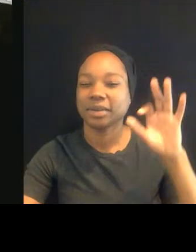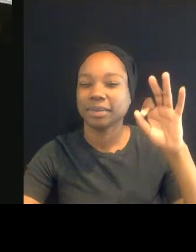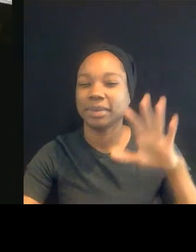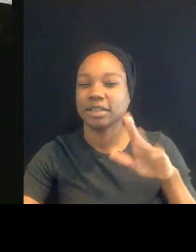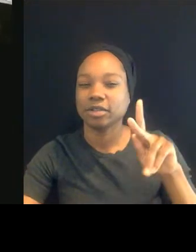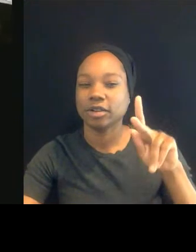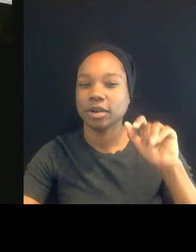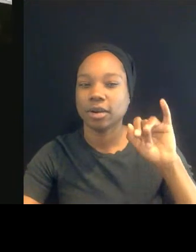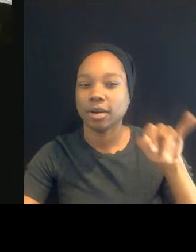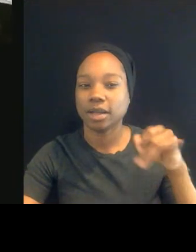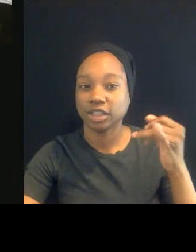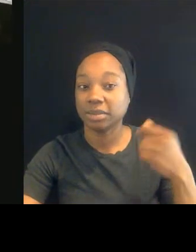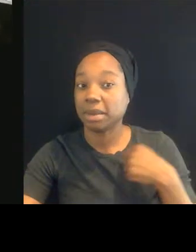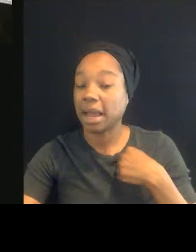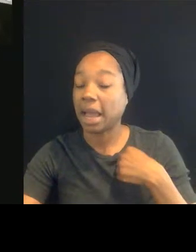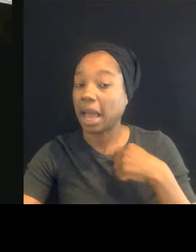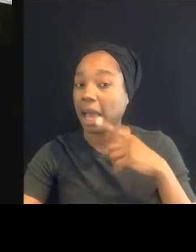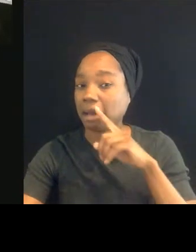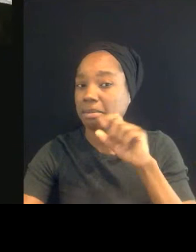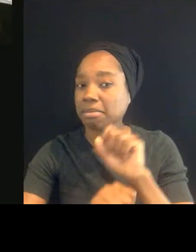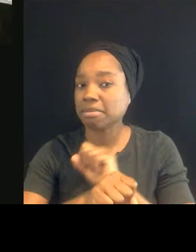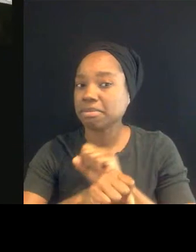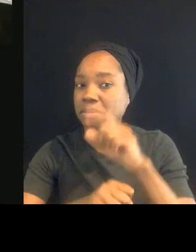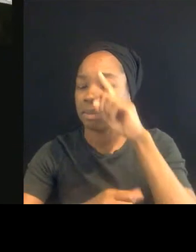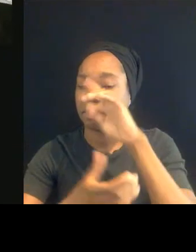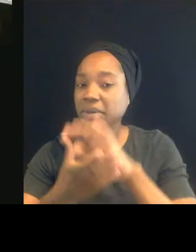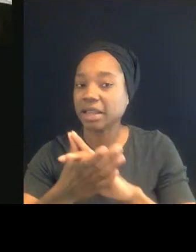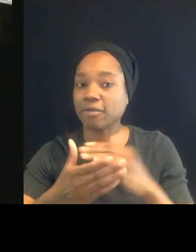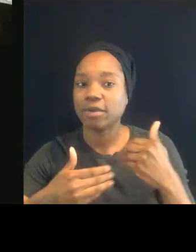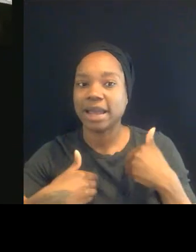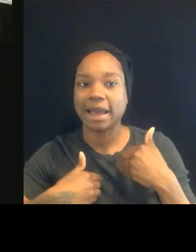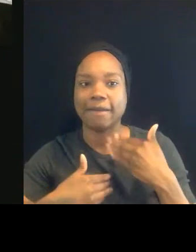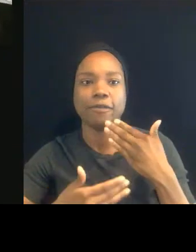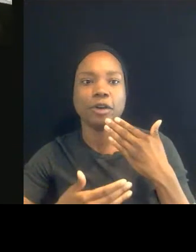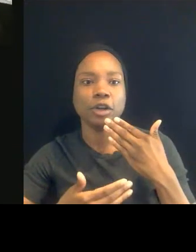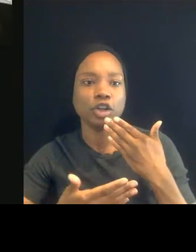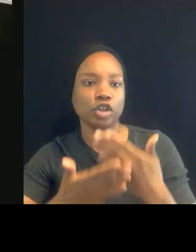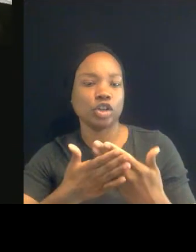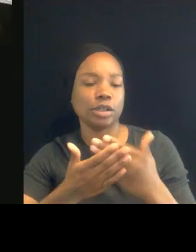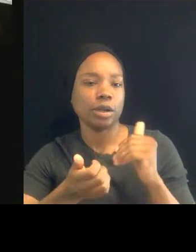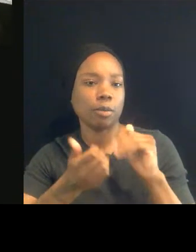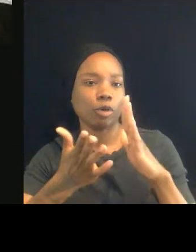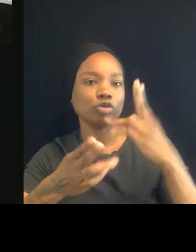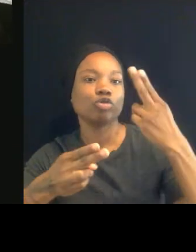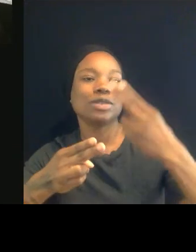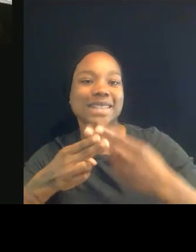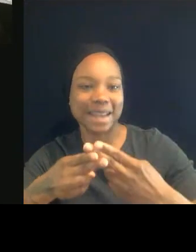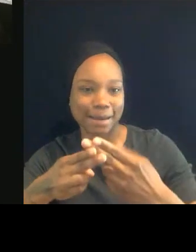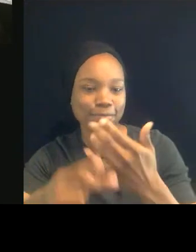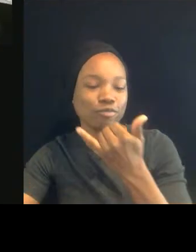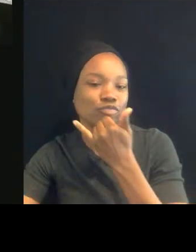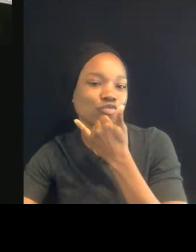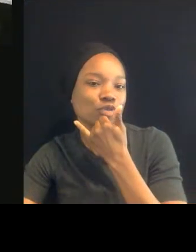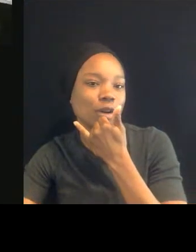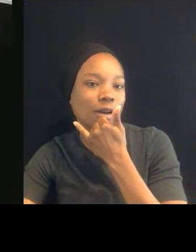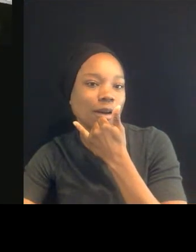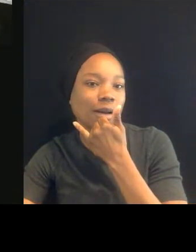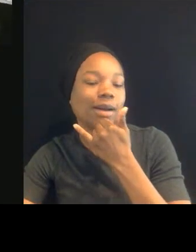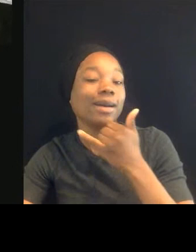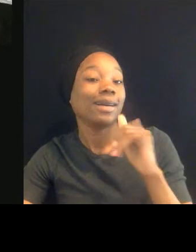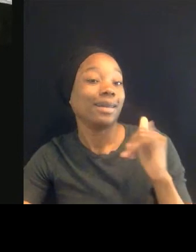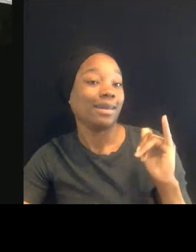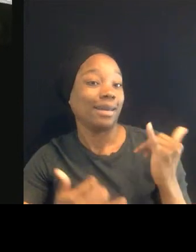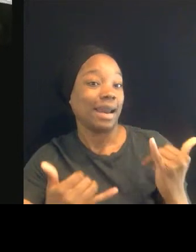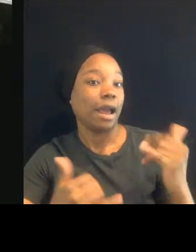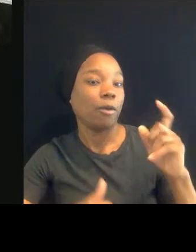good facility at naming what's wrong. And what we have to also be able to do is name how to get to what's right.